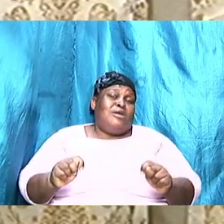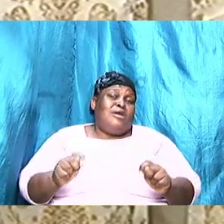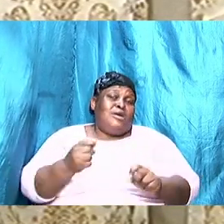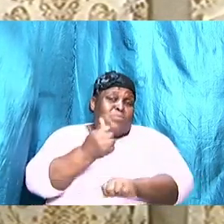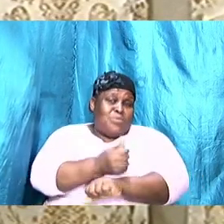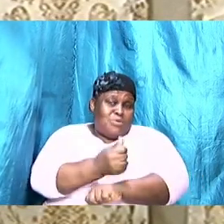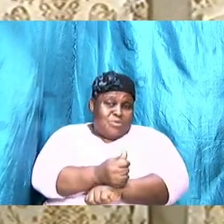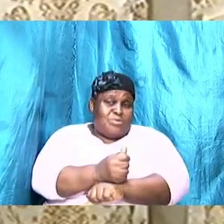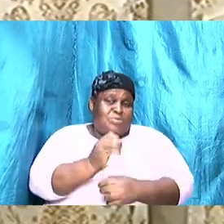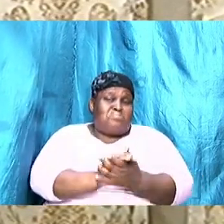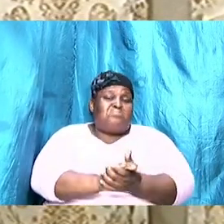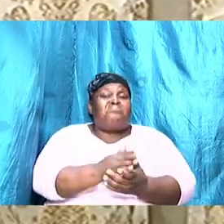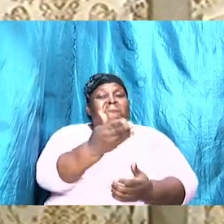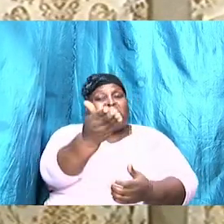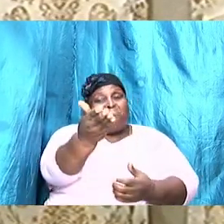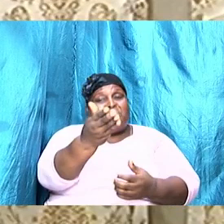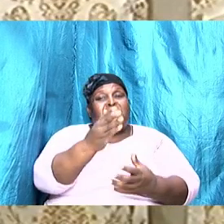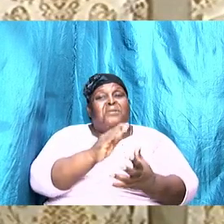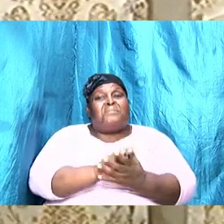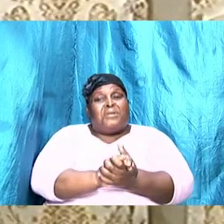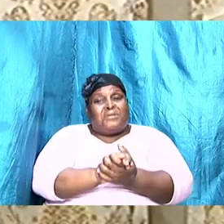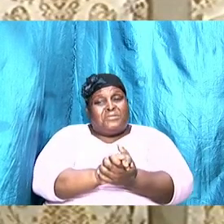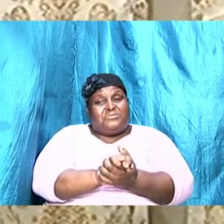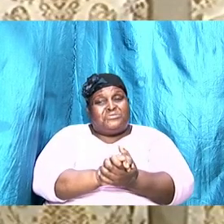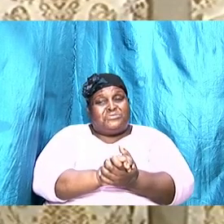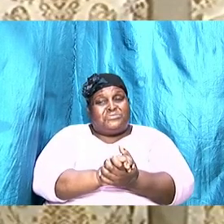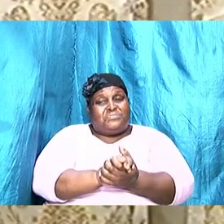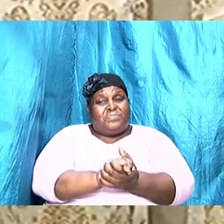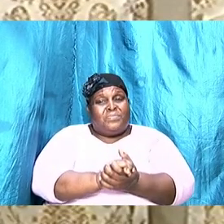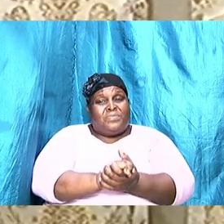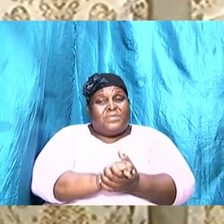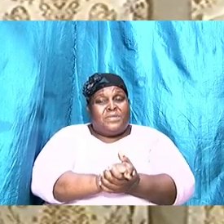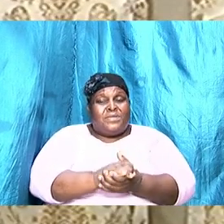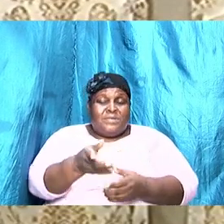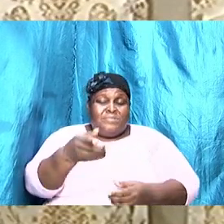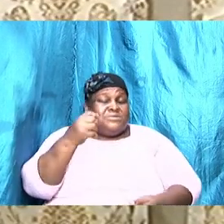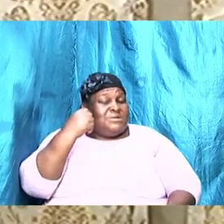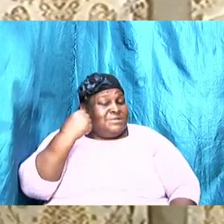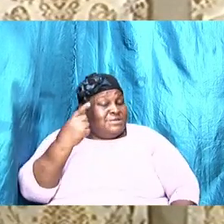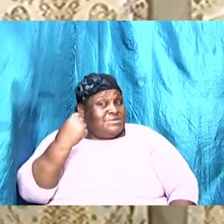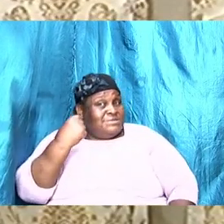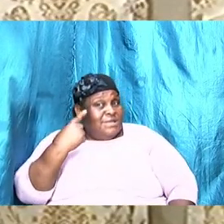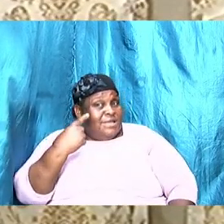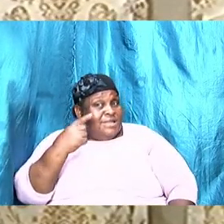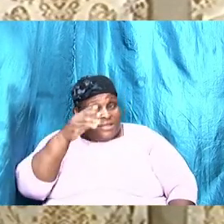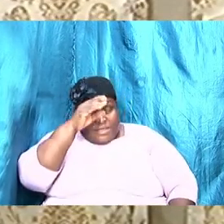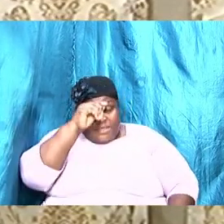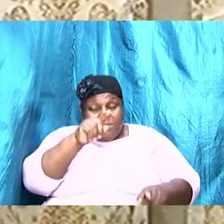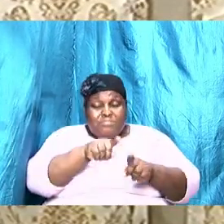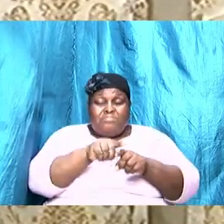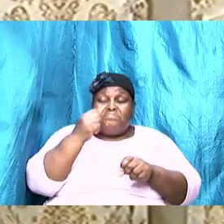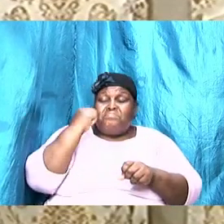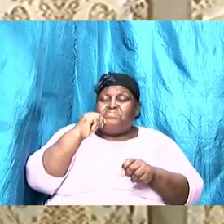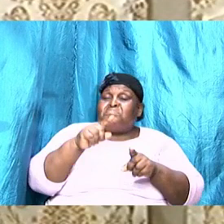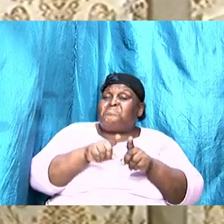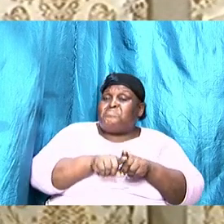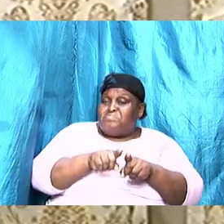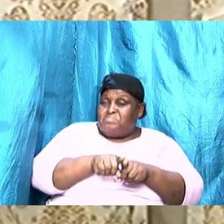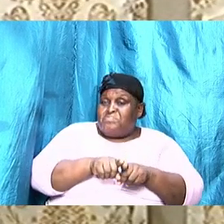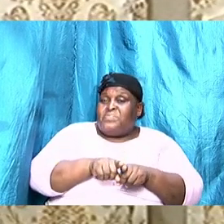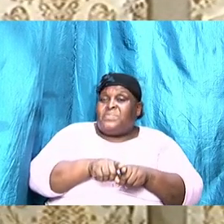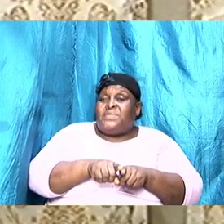and we therefore must understand this, understand, brothers and sisters, the dynamics,